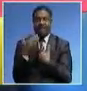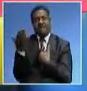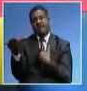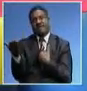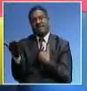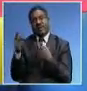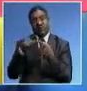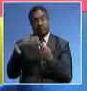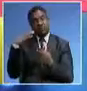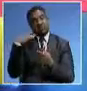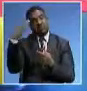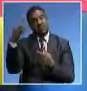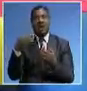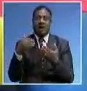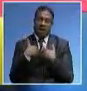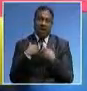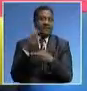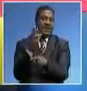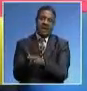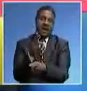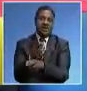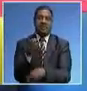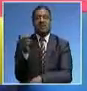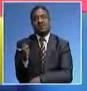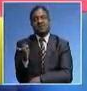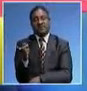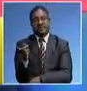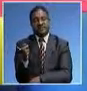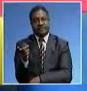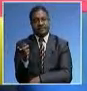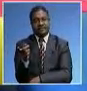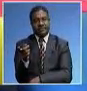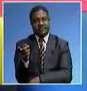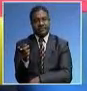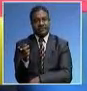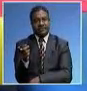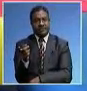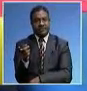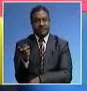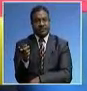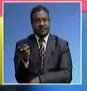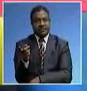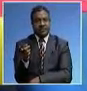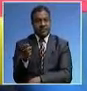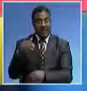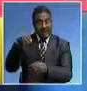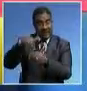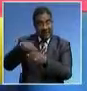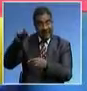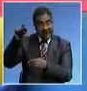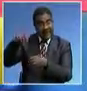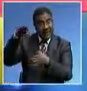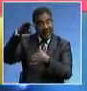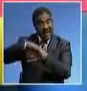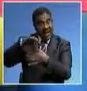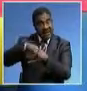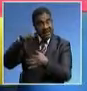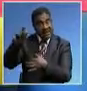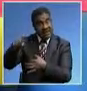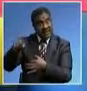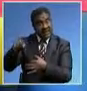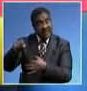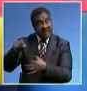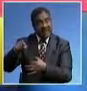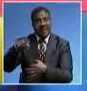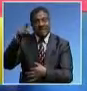petitioned. Because, truth be said, in these just-ended elections, PEF had no idea